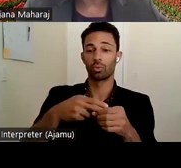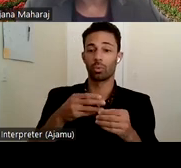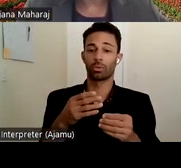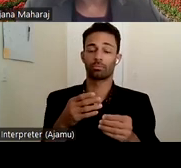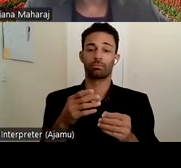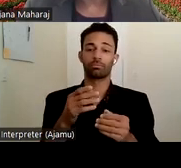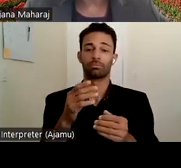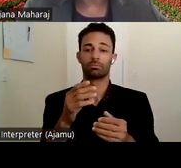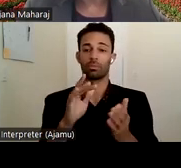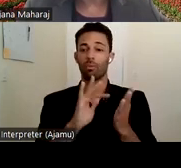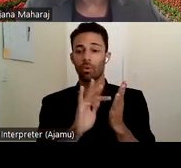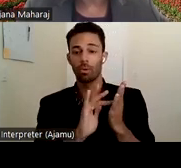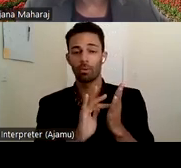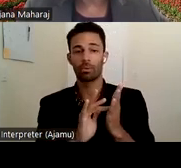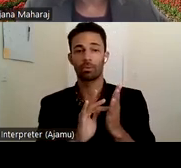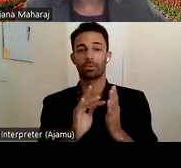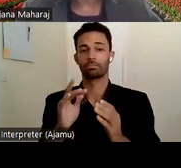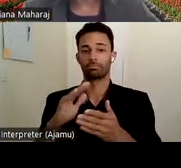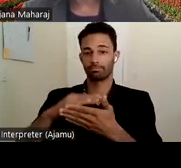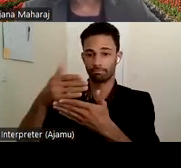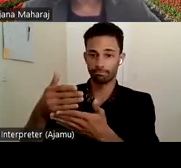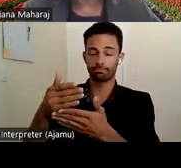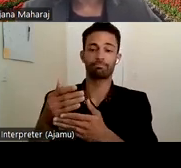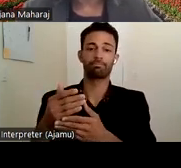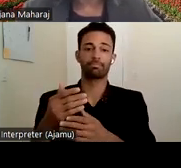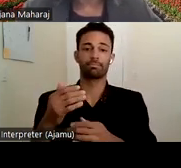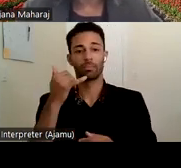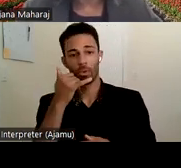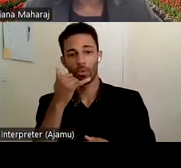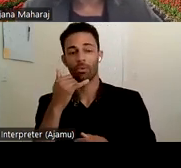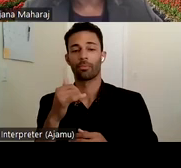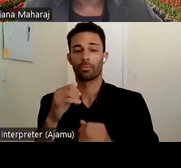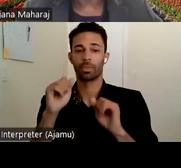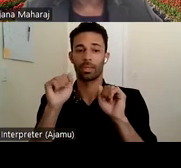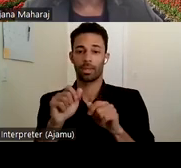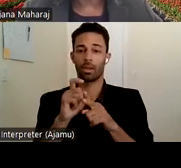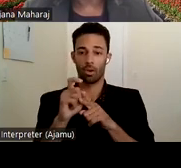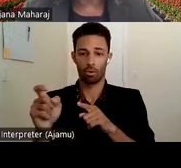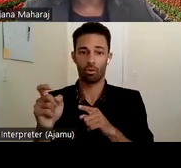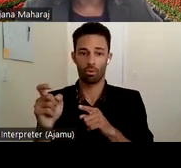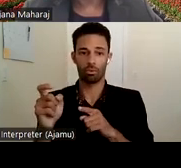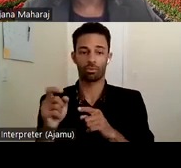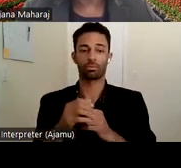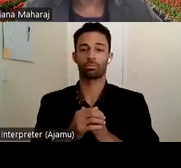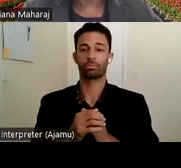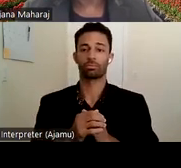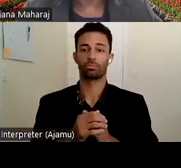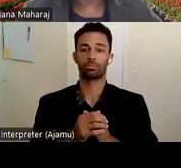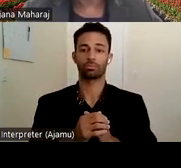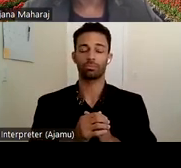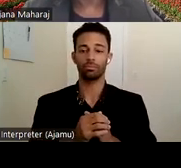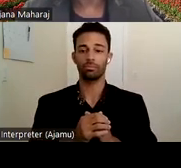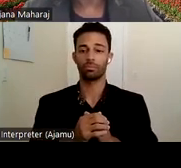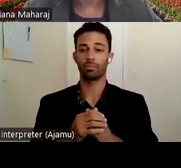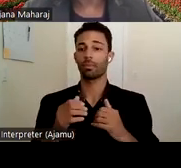computer on the Zoom link, or we have an audio telephone number that you can join. Live captioning is